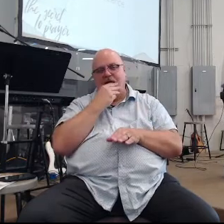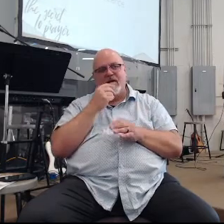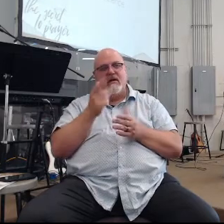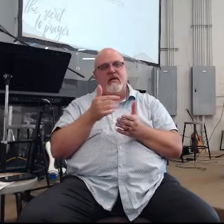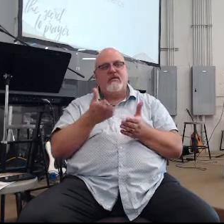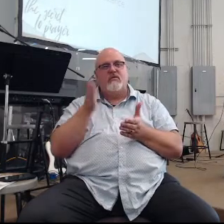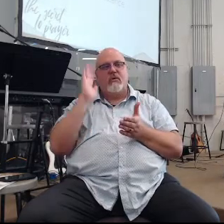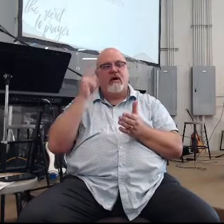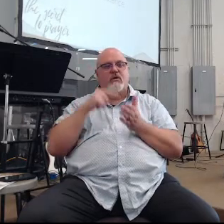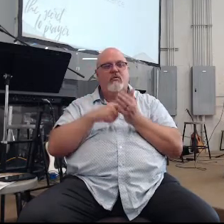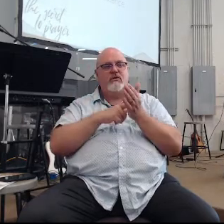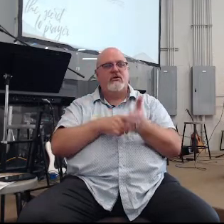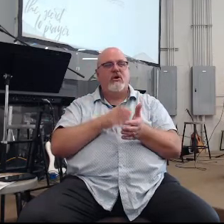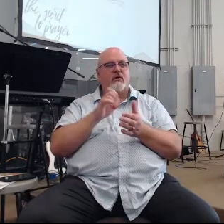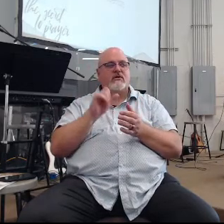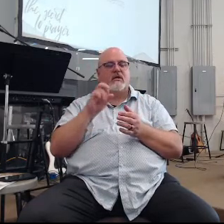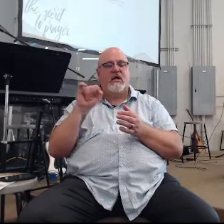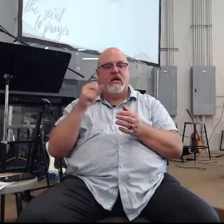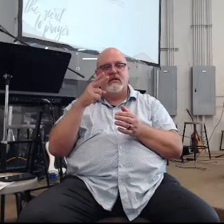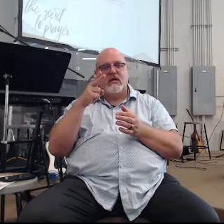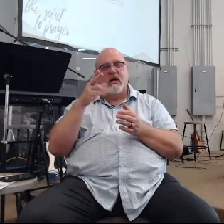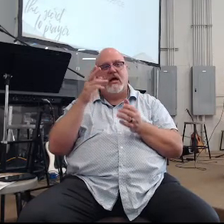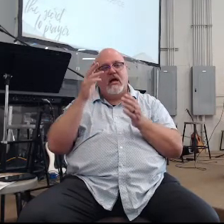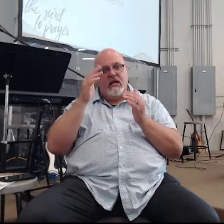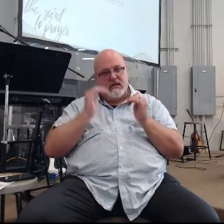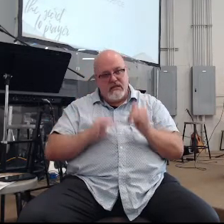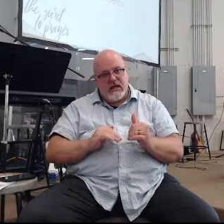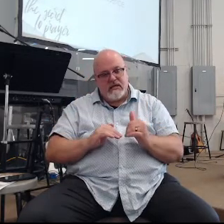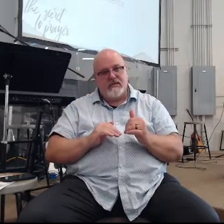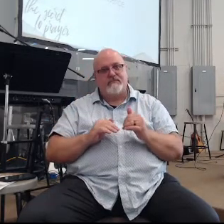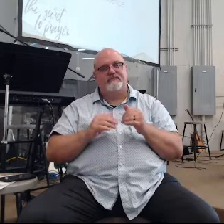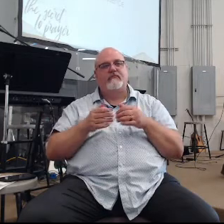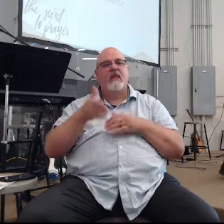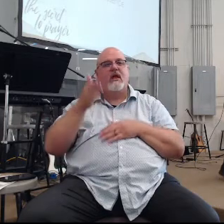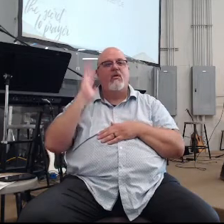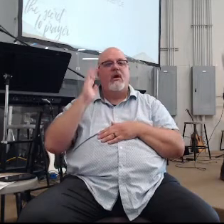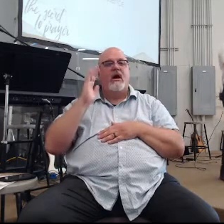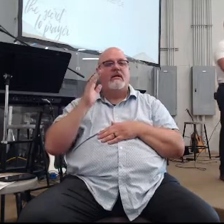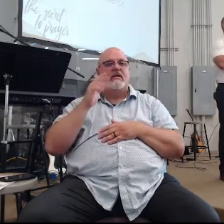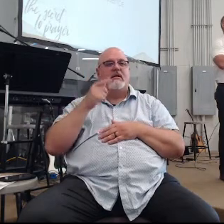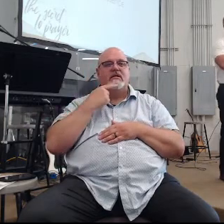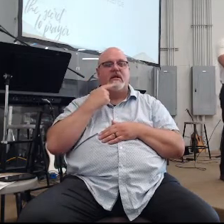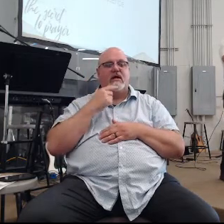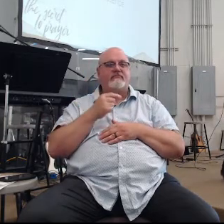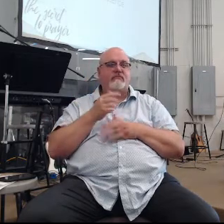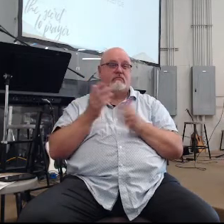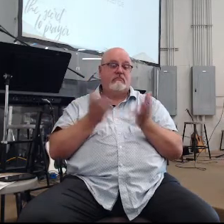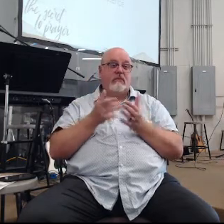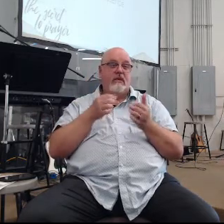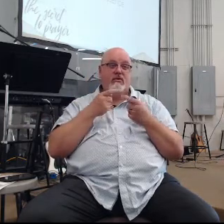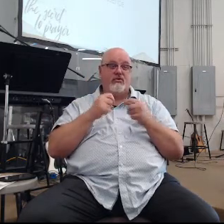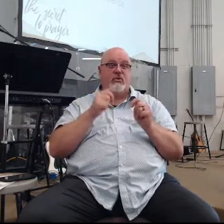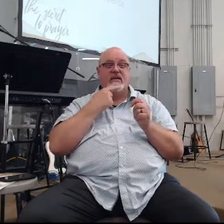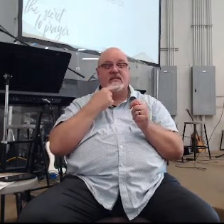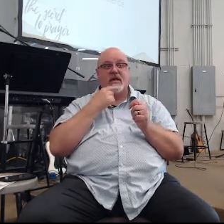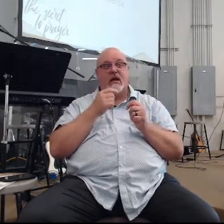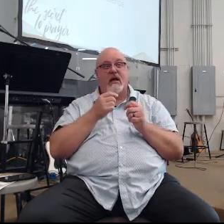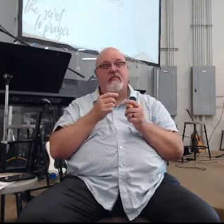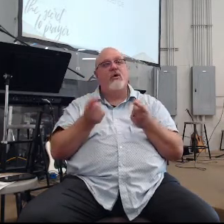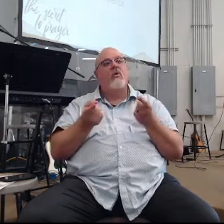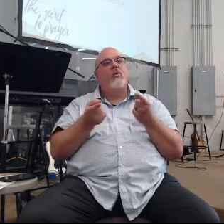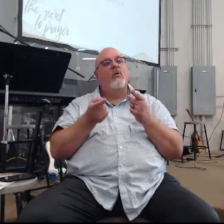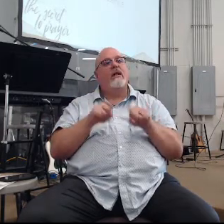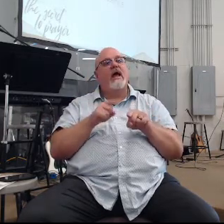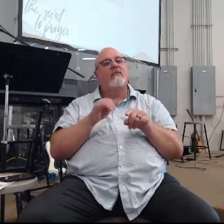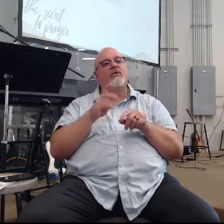is going to show Elijah next this is what God is trying to say God he's trying to tell Elijah here's what happened so what